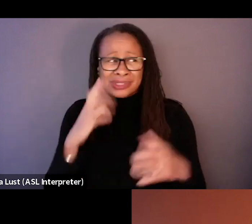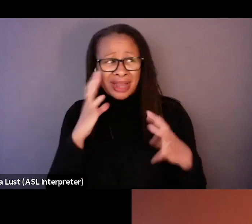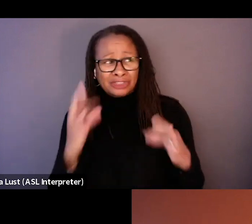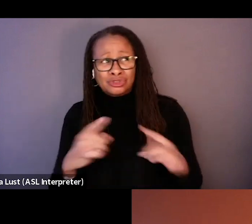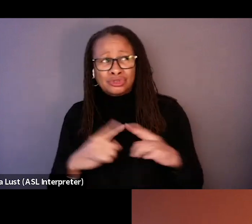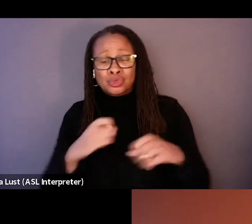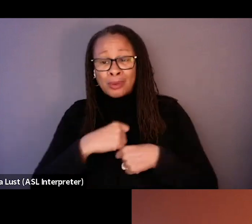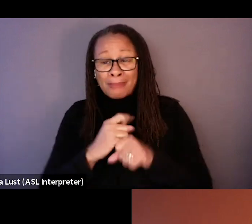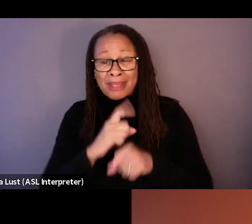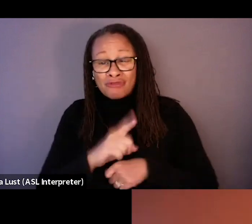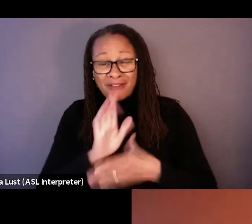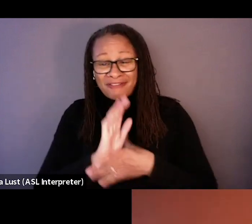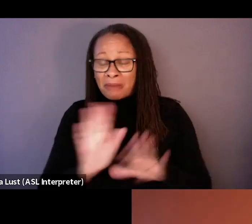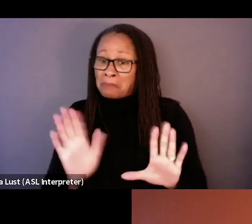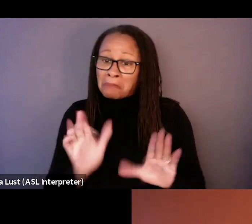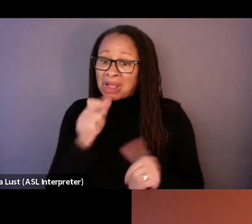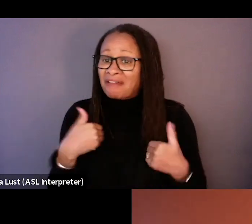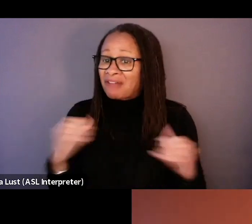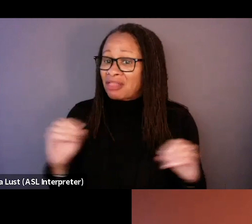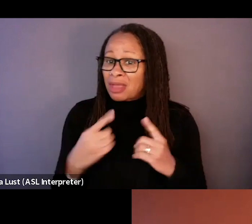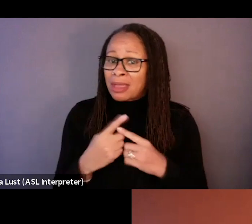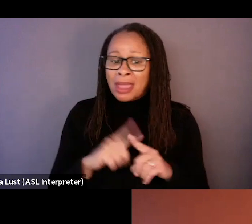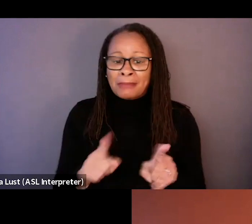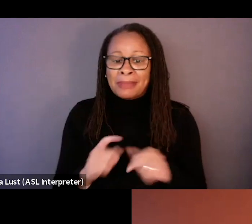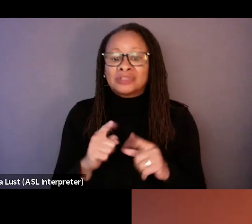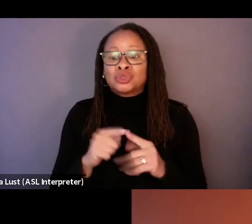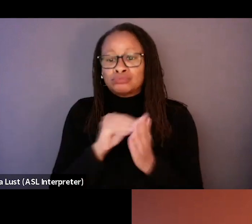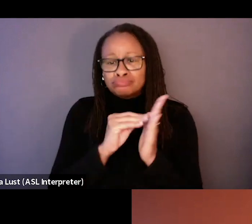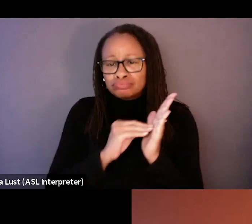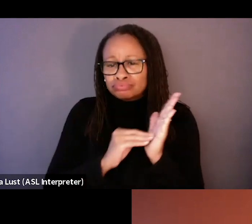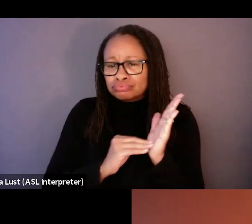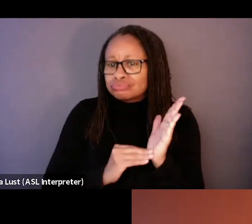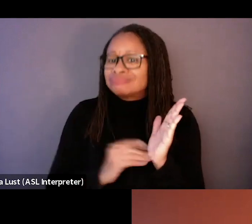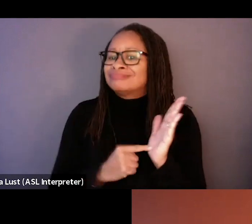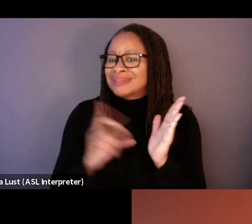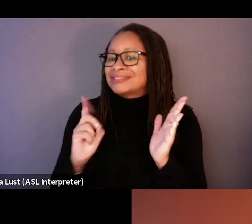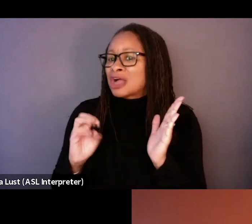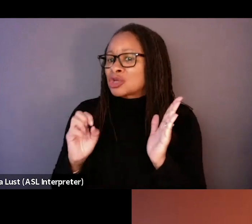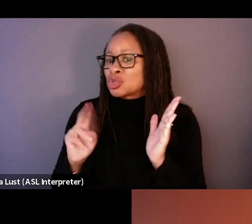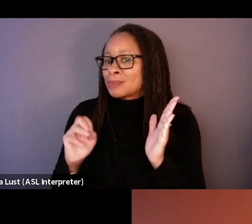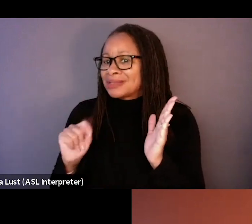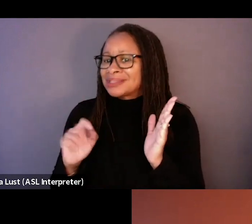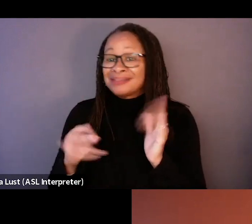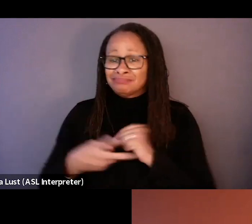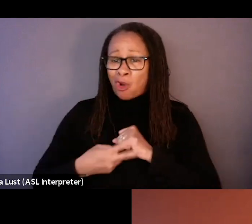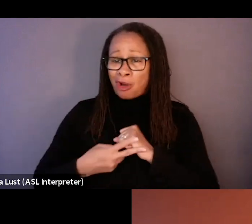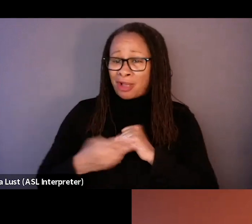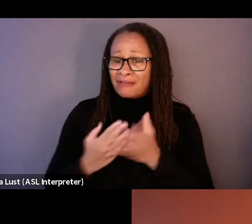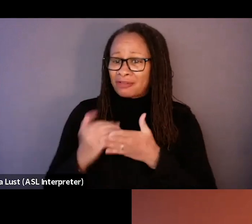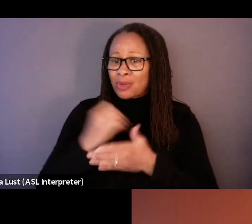make a real film out of it, but yes, to document, to document, to document. And I, and I archived throughout the years.